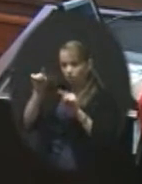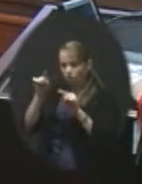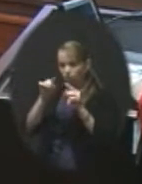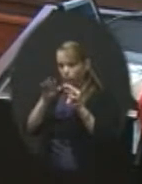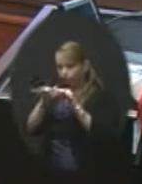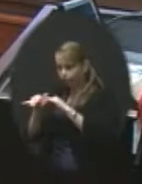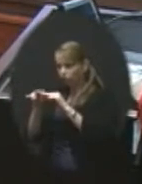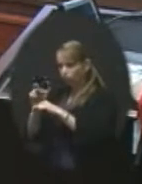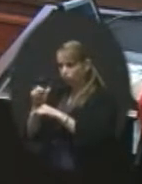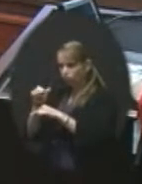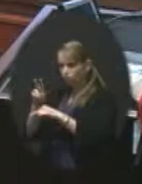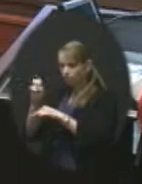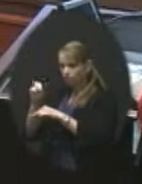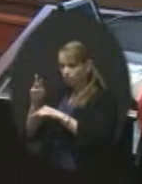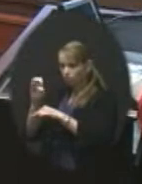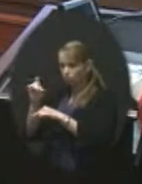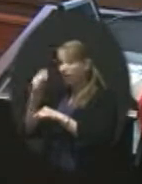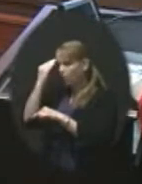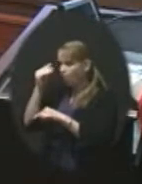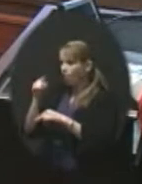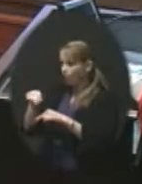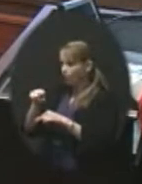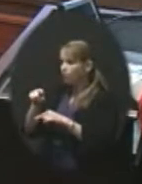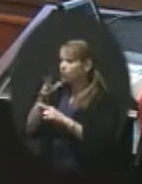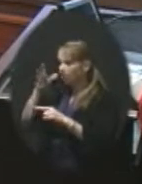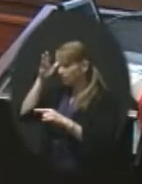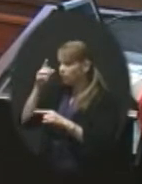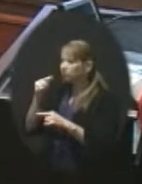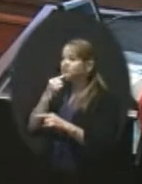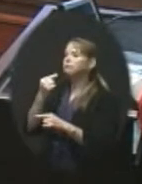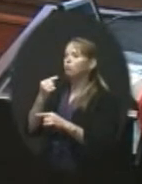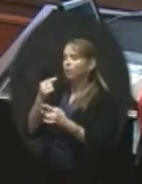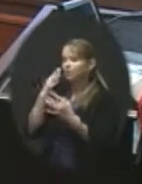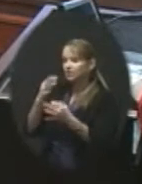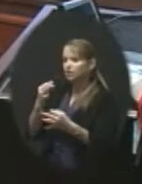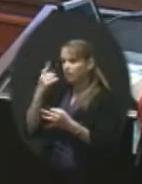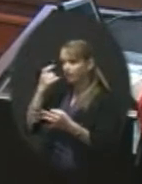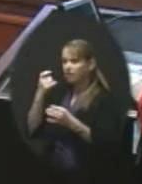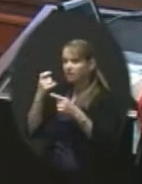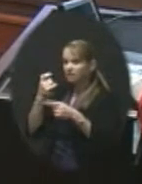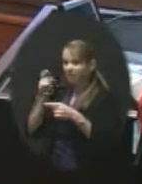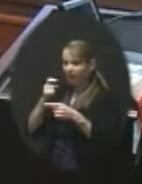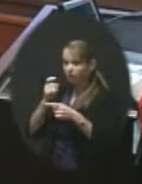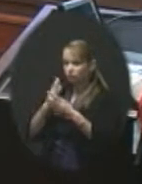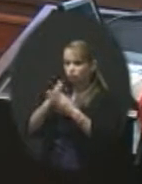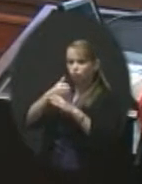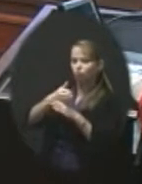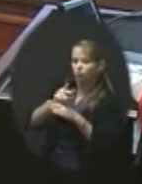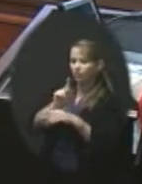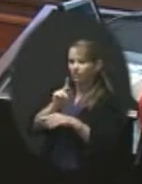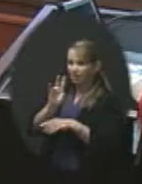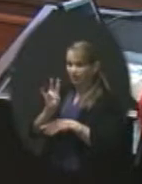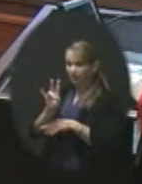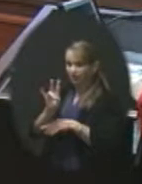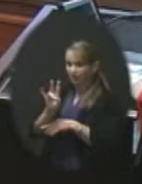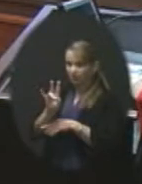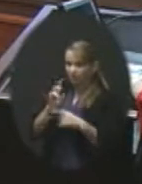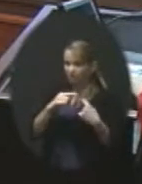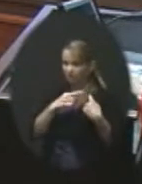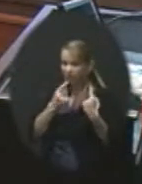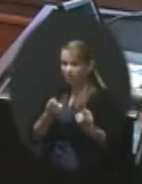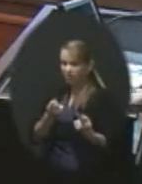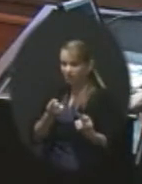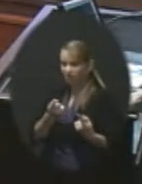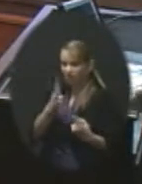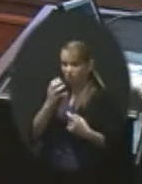that live in that corner were really disappointed in that decision that we made because they've been crossing K-7. Yes. For the last